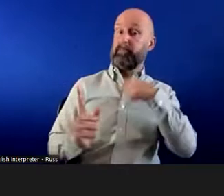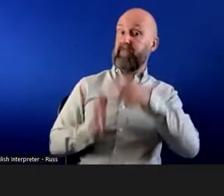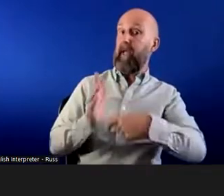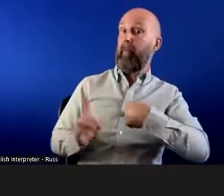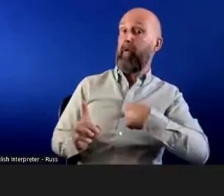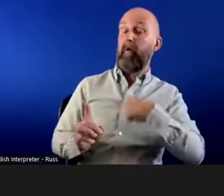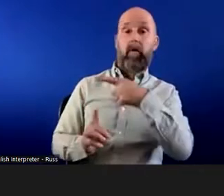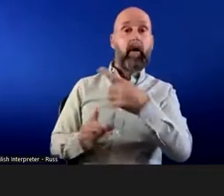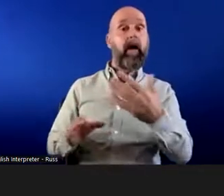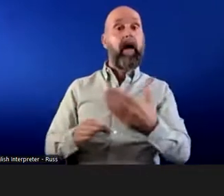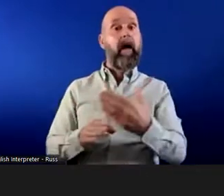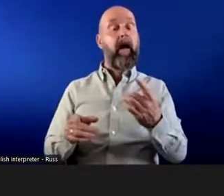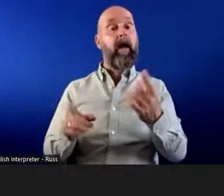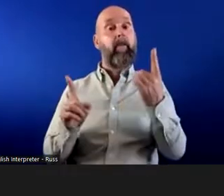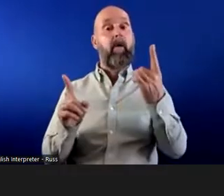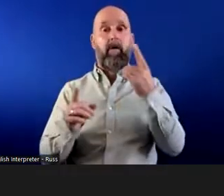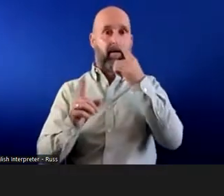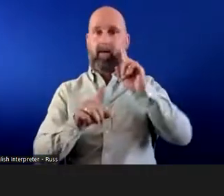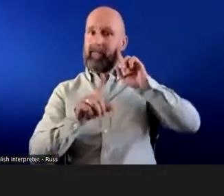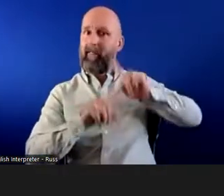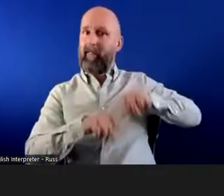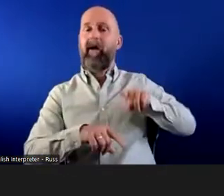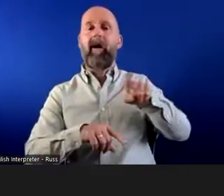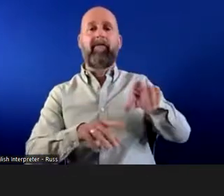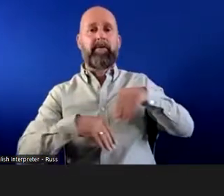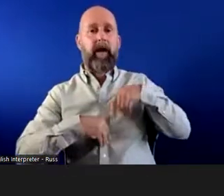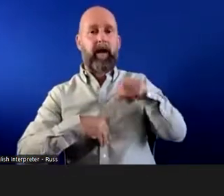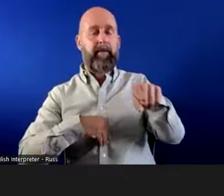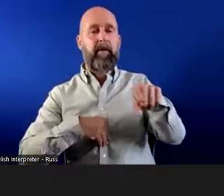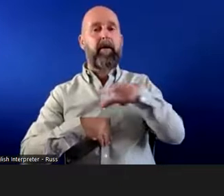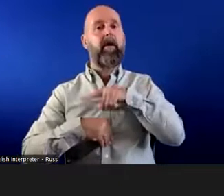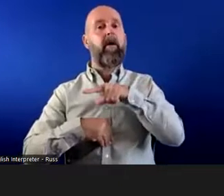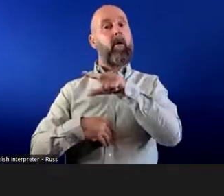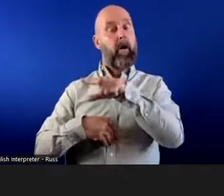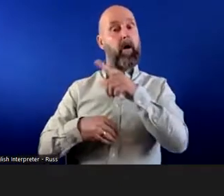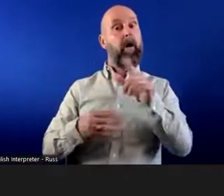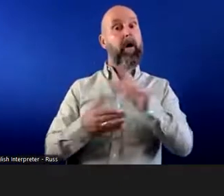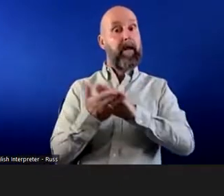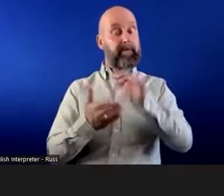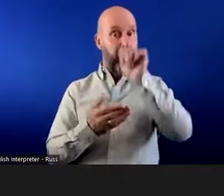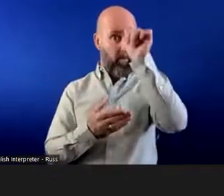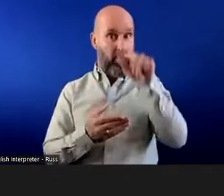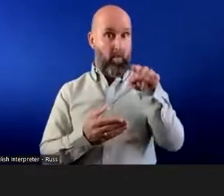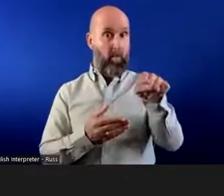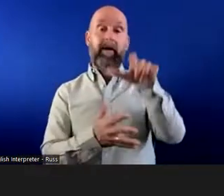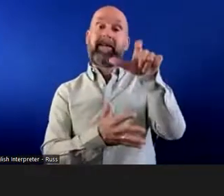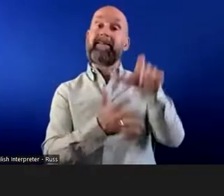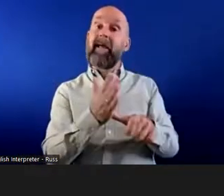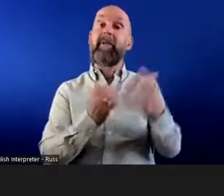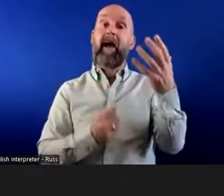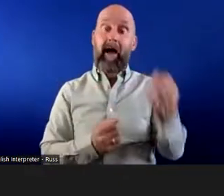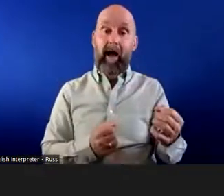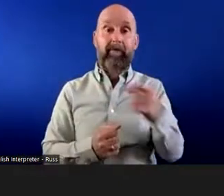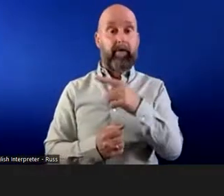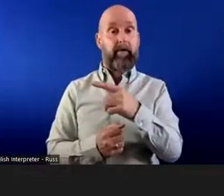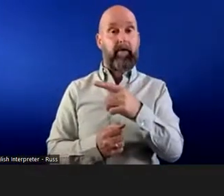employer can't choose to turn a blind eye to this, where the employer ought reasonably to have known that an employee has a disability. It's